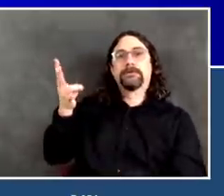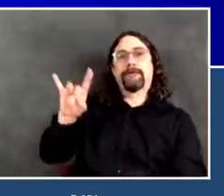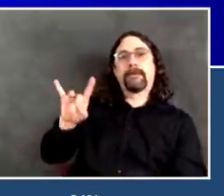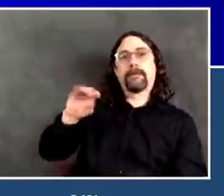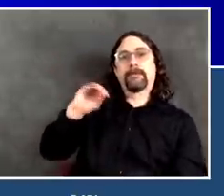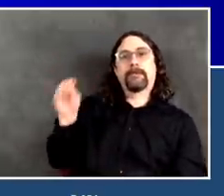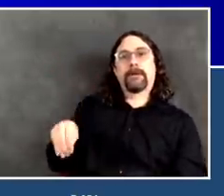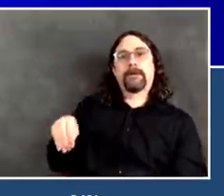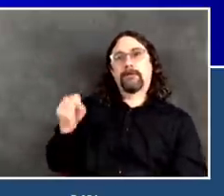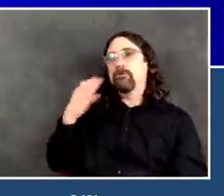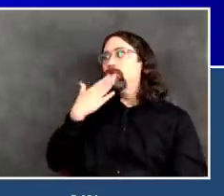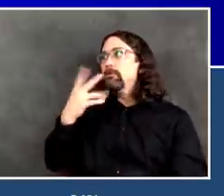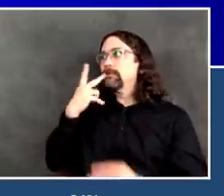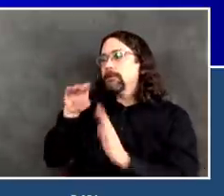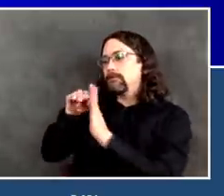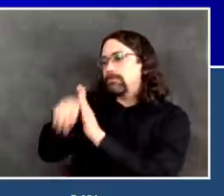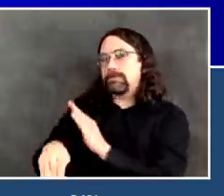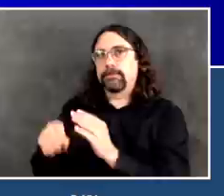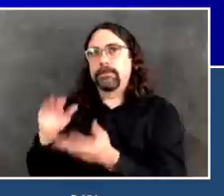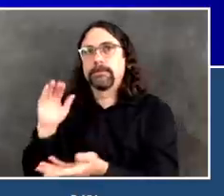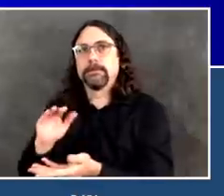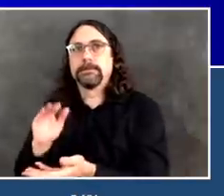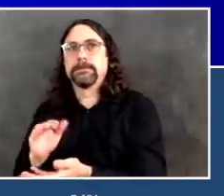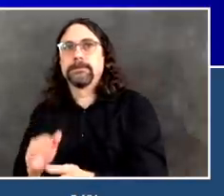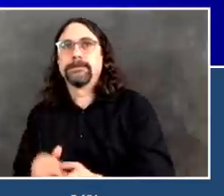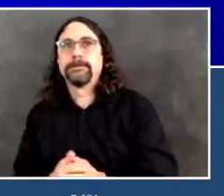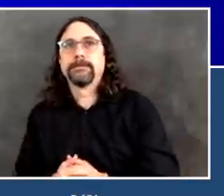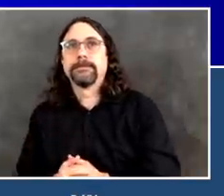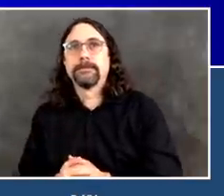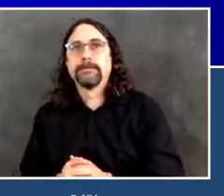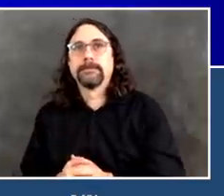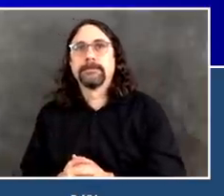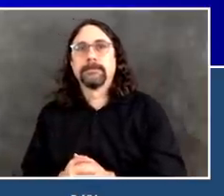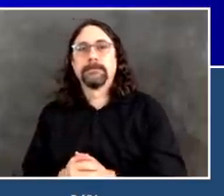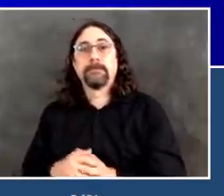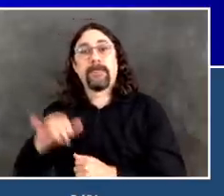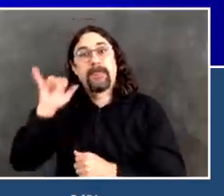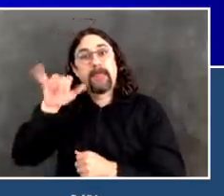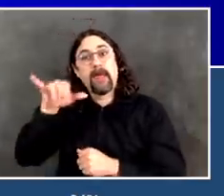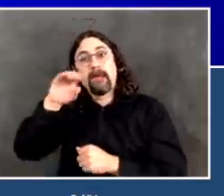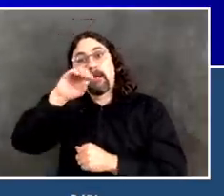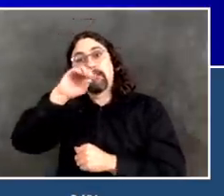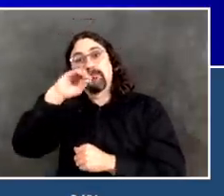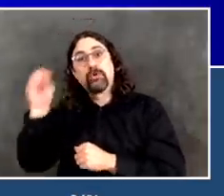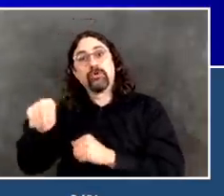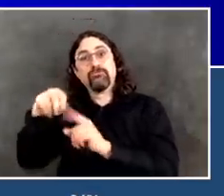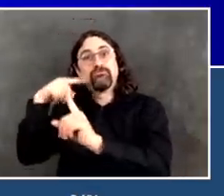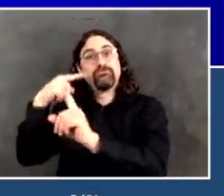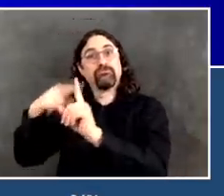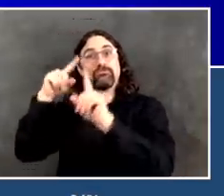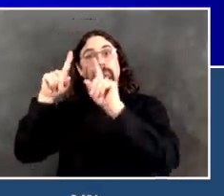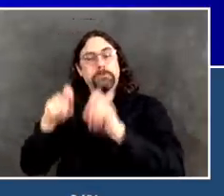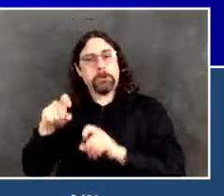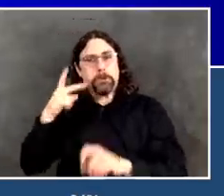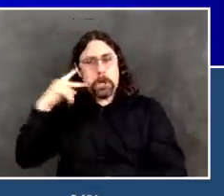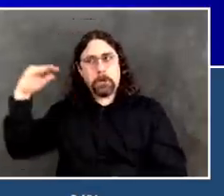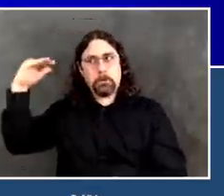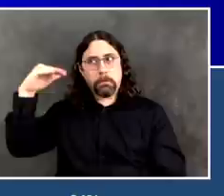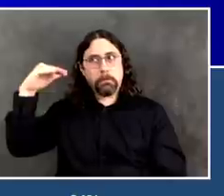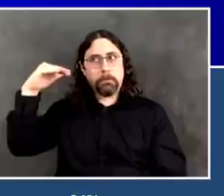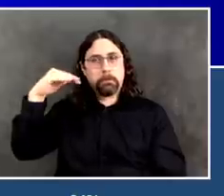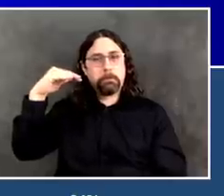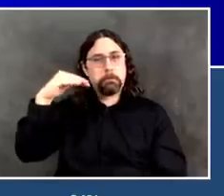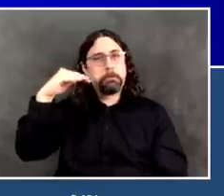That's definite improvement. But we needed to keep going down more. So, what can we say? We're